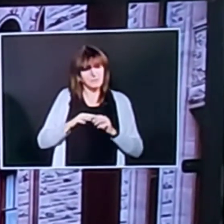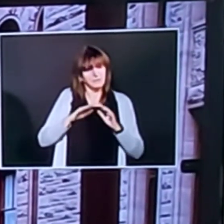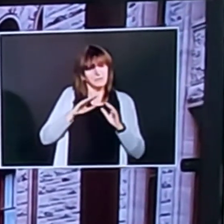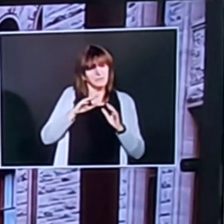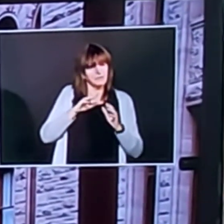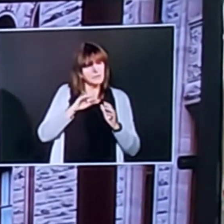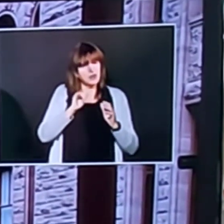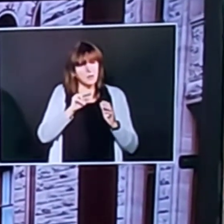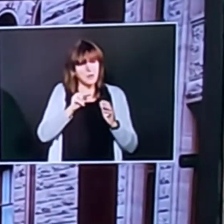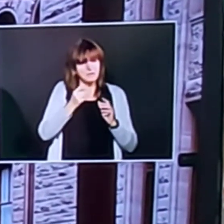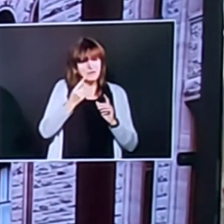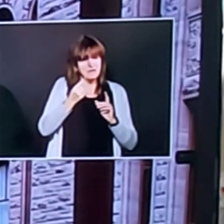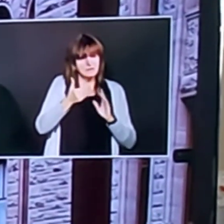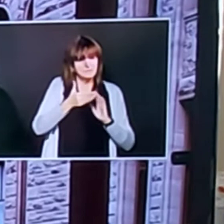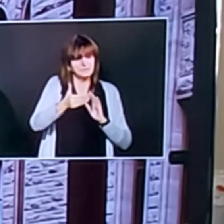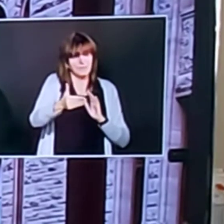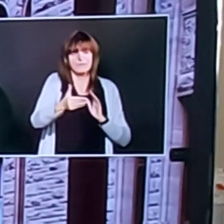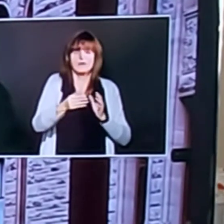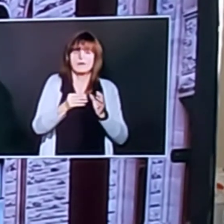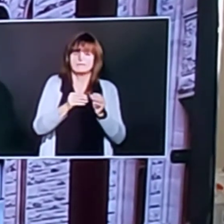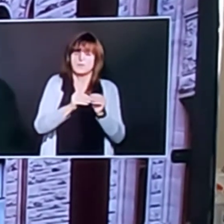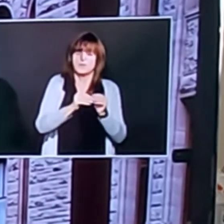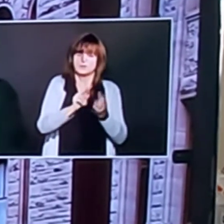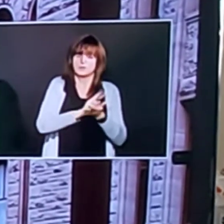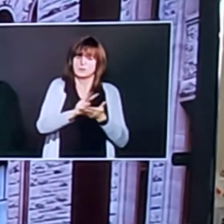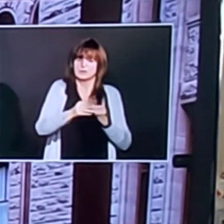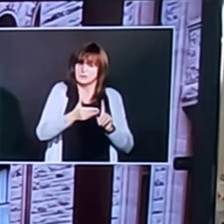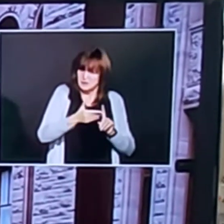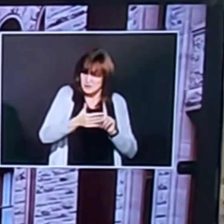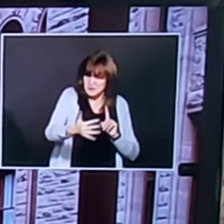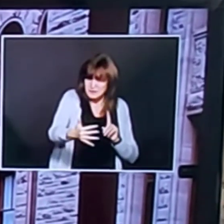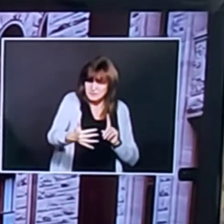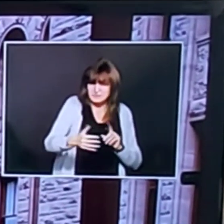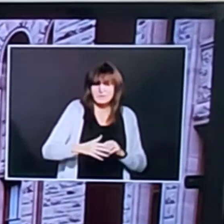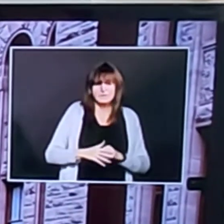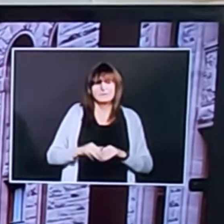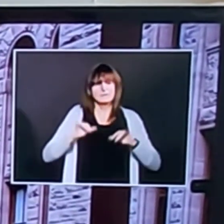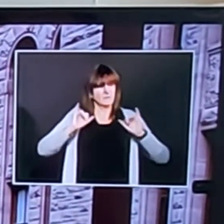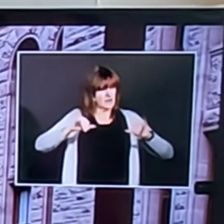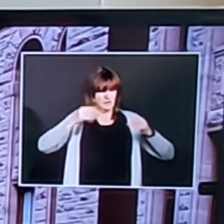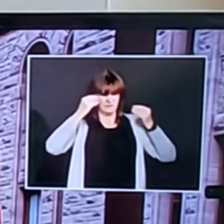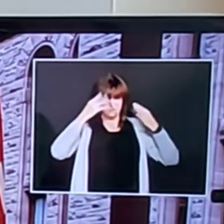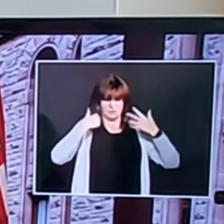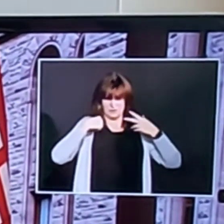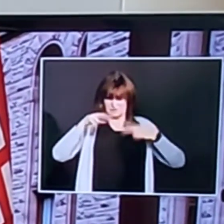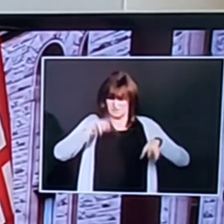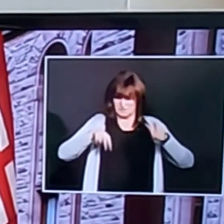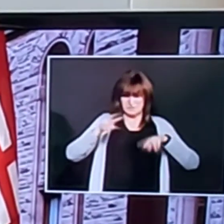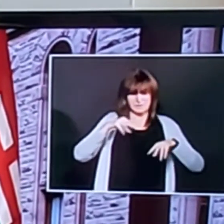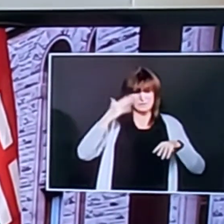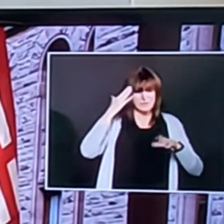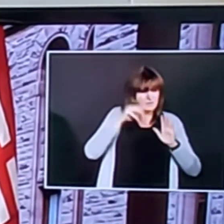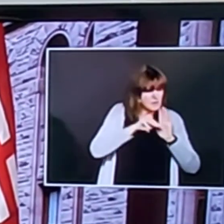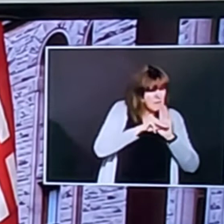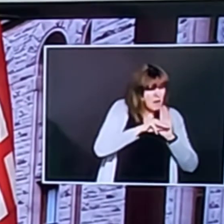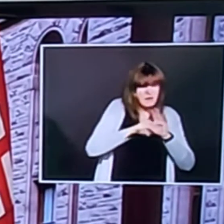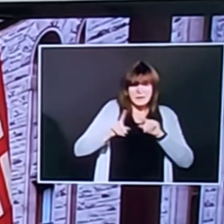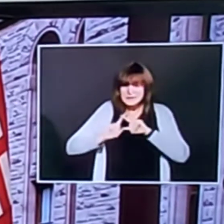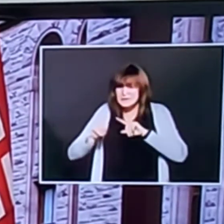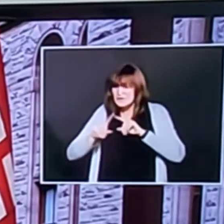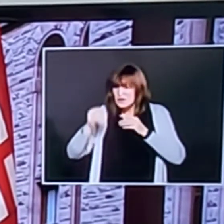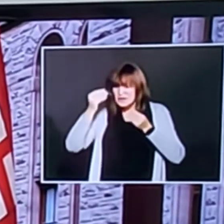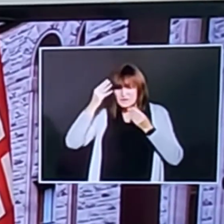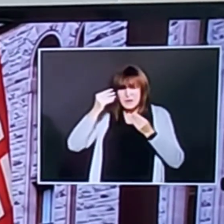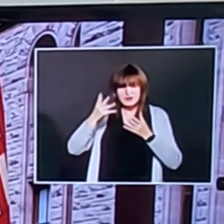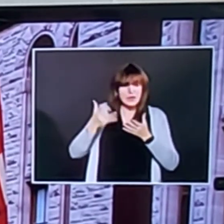we looked at that and that information there we know that with our modeling data and different information we hope to update you on that in the near future it